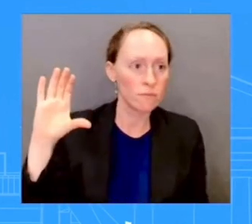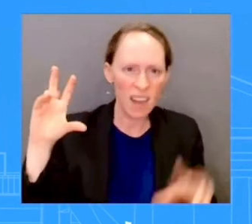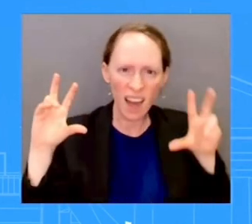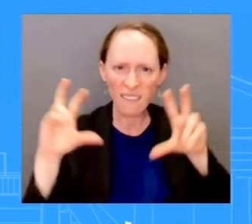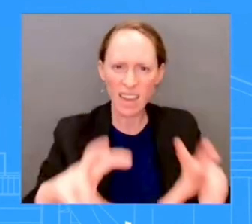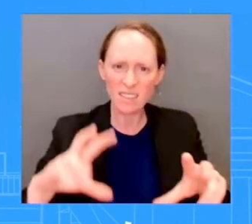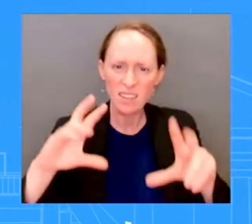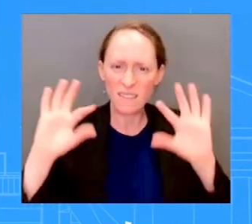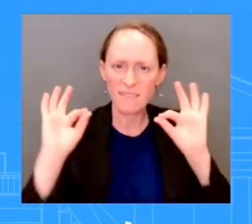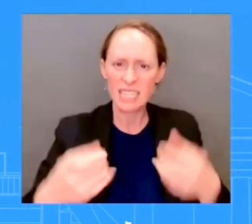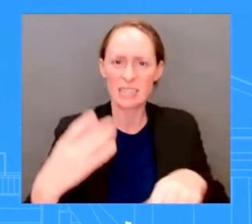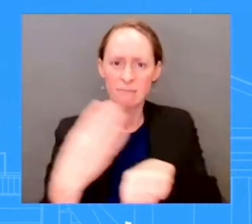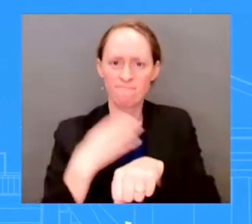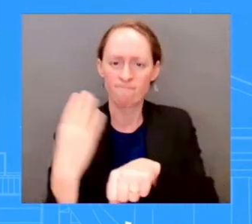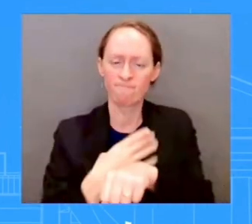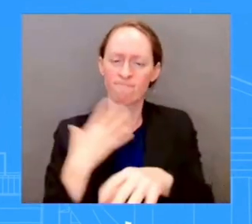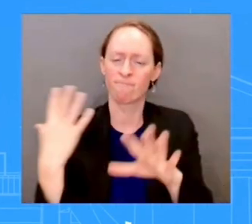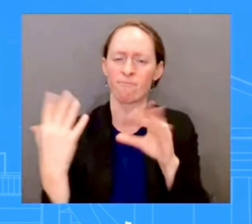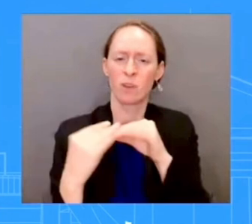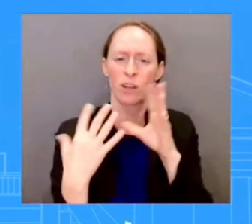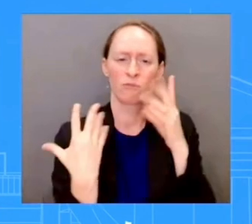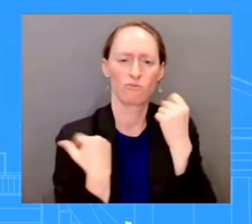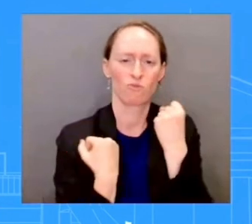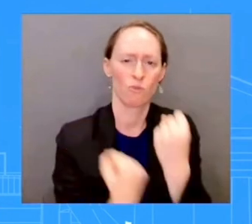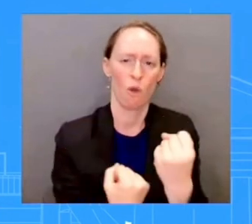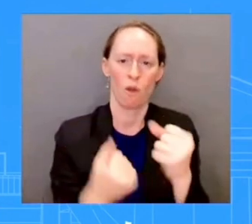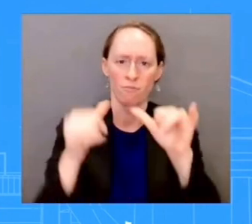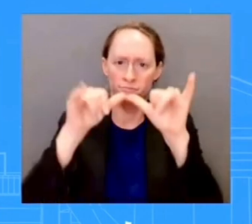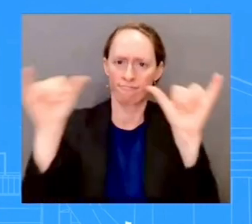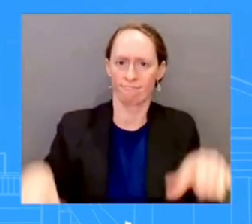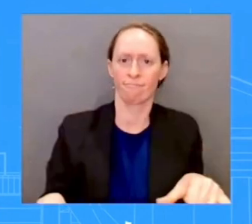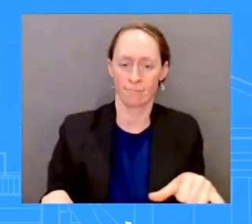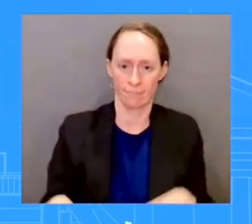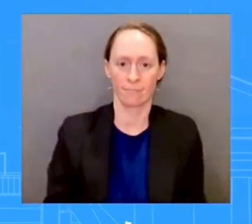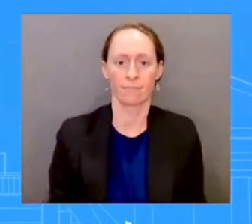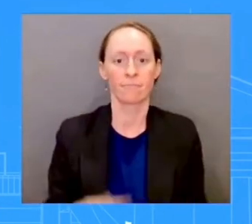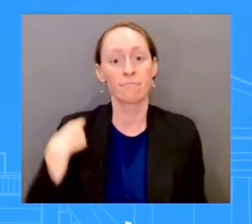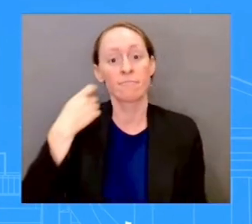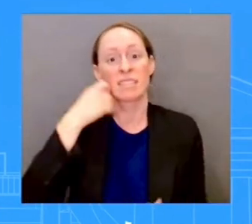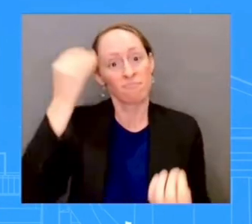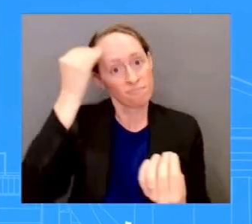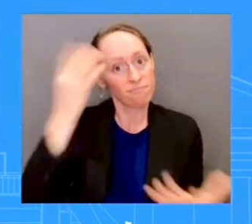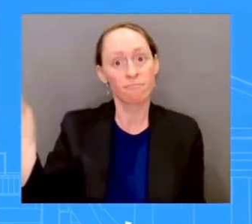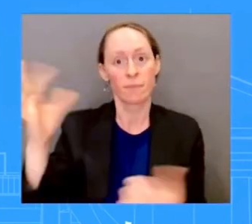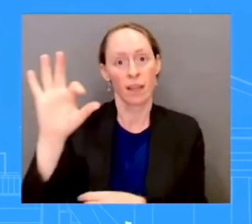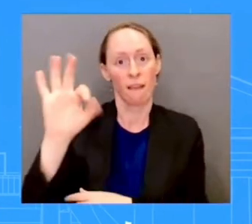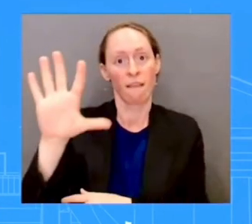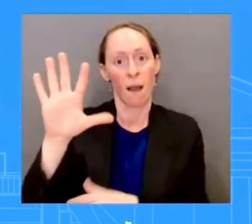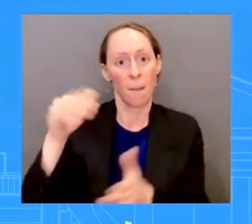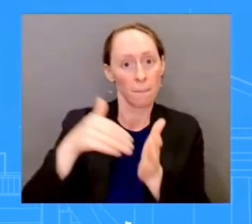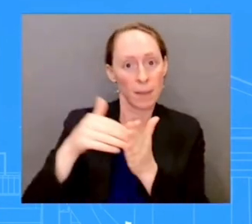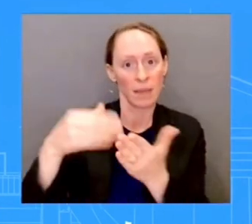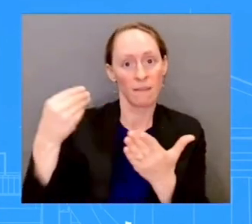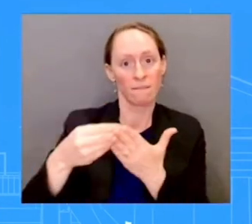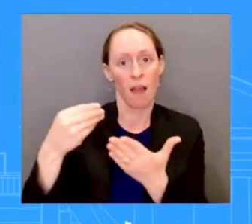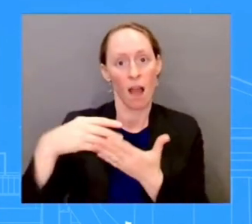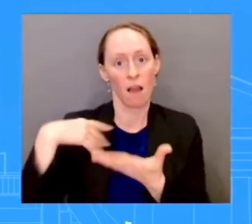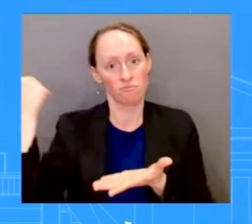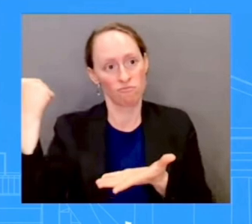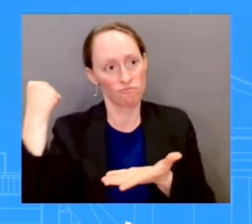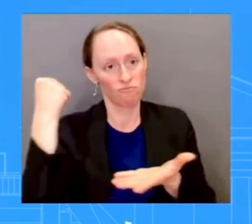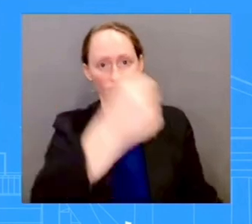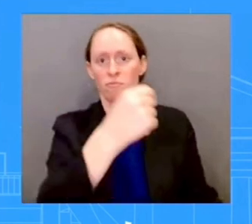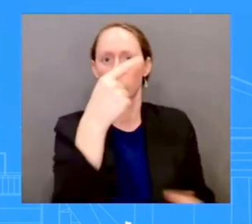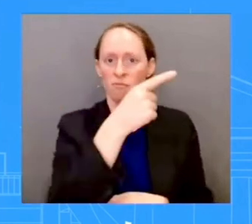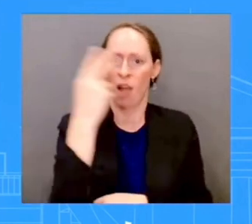$95 million to assist the state of Hawaii in hardening its grid and making the grid more resilient to the